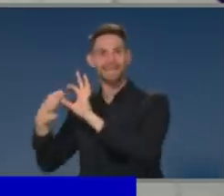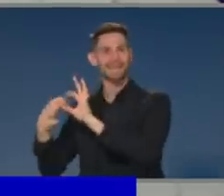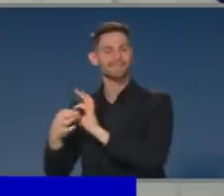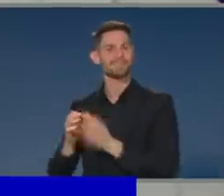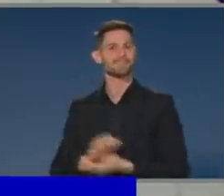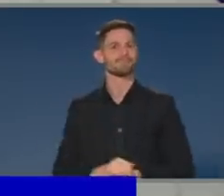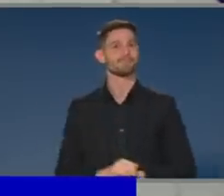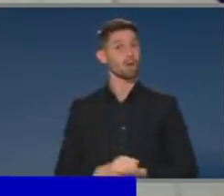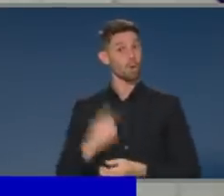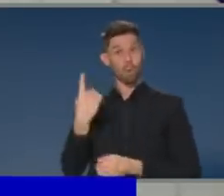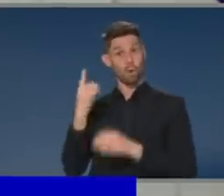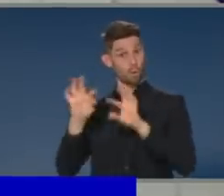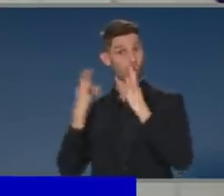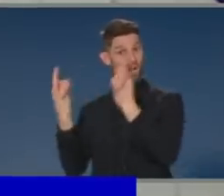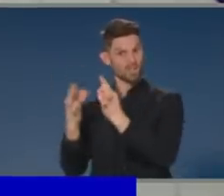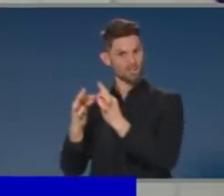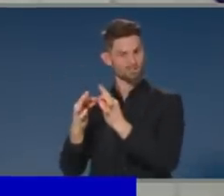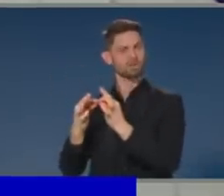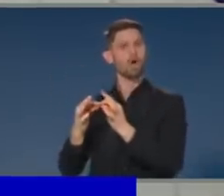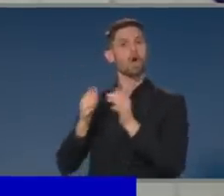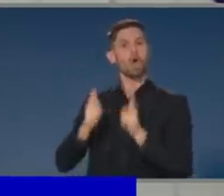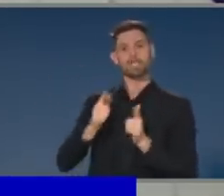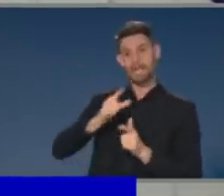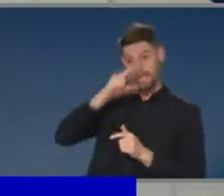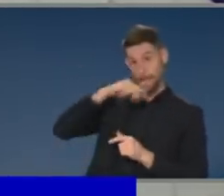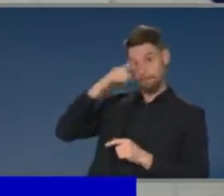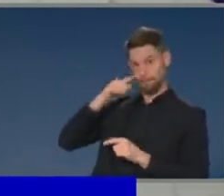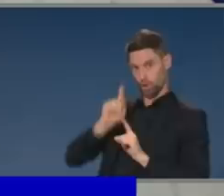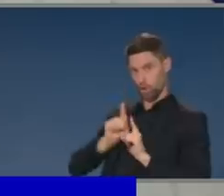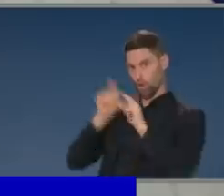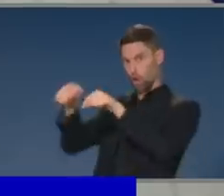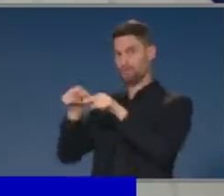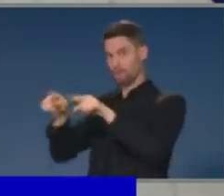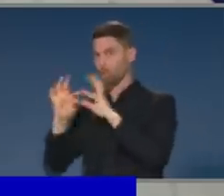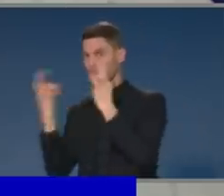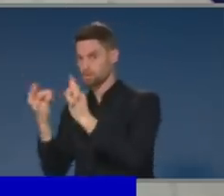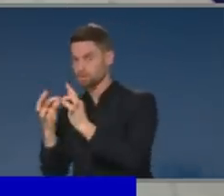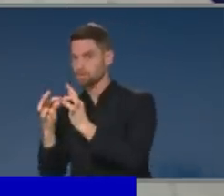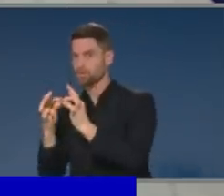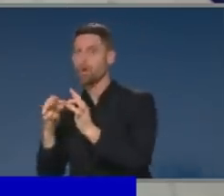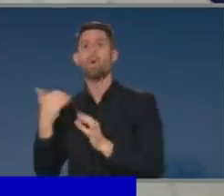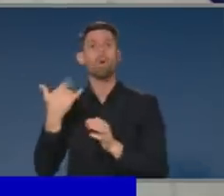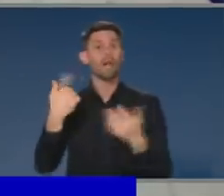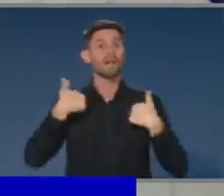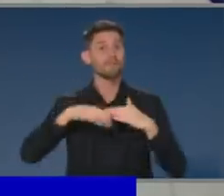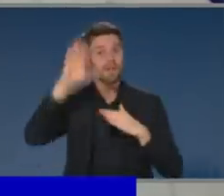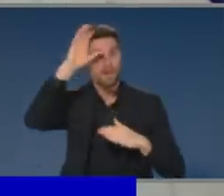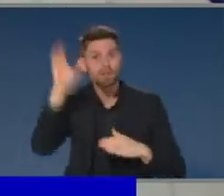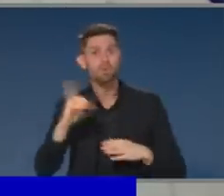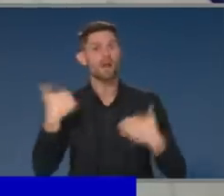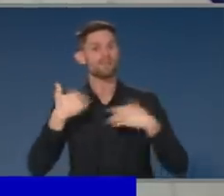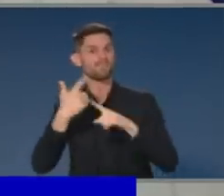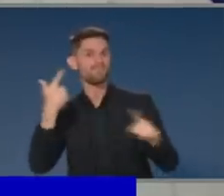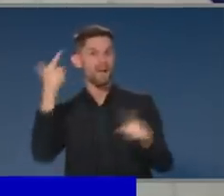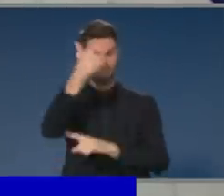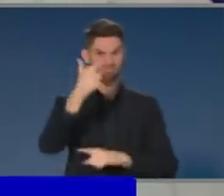place where young people go, and particularly for rural, regional, remote areas where they need to access services which they can't do face-to-face,